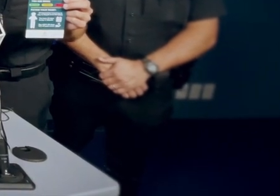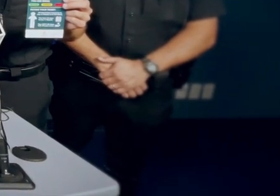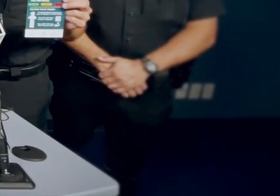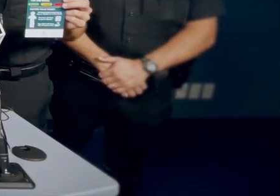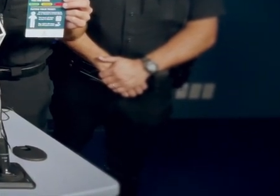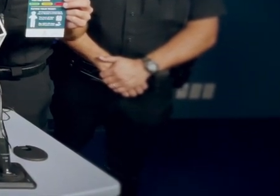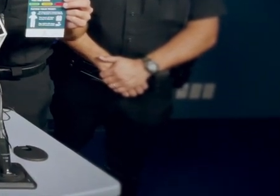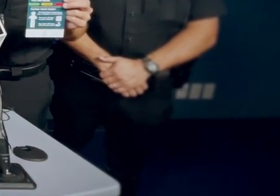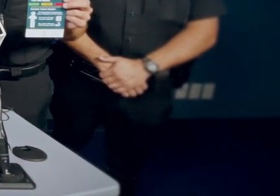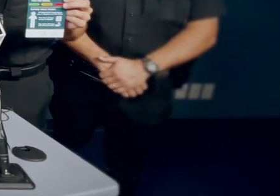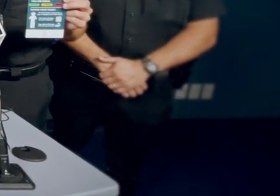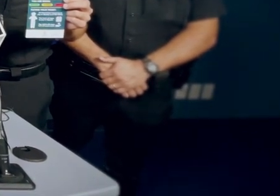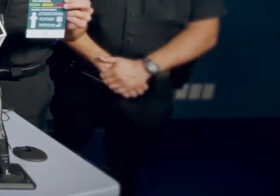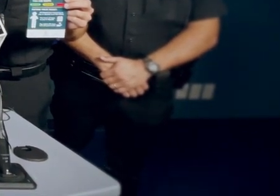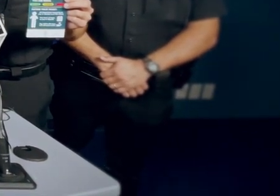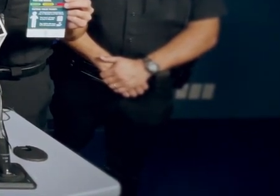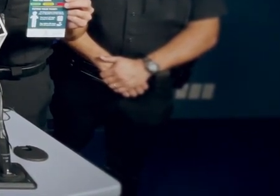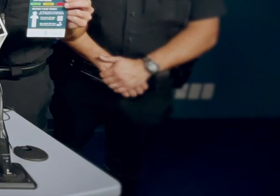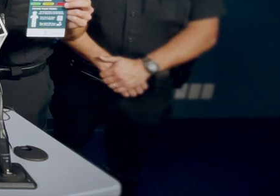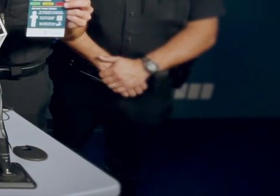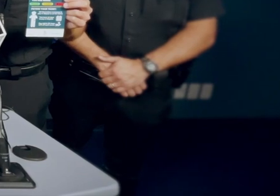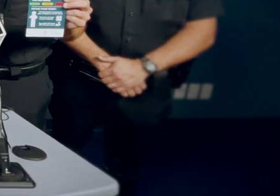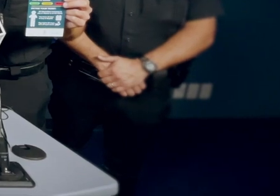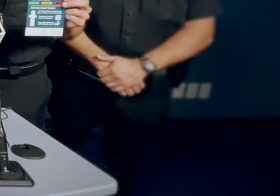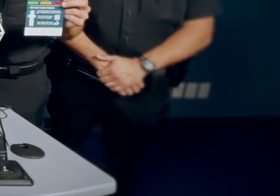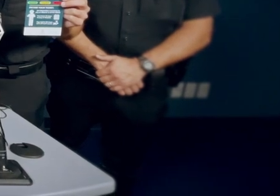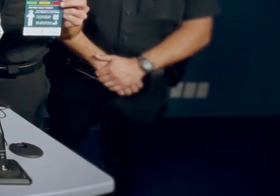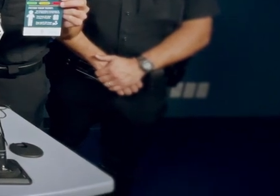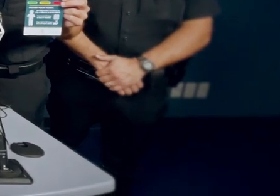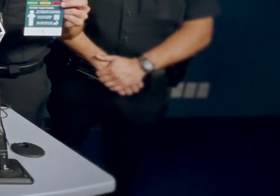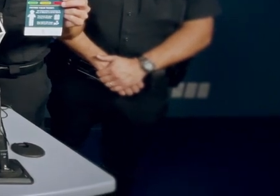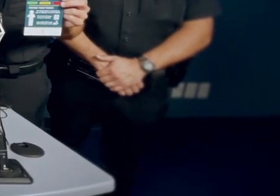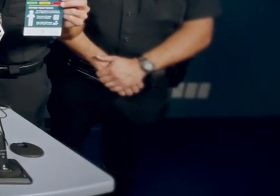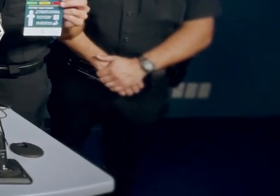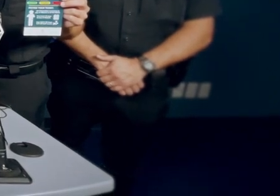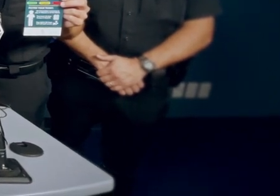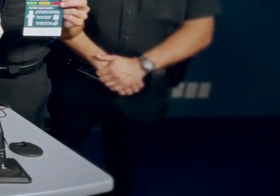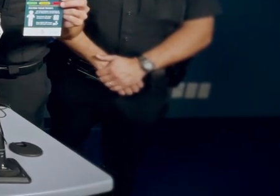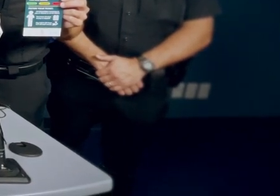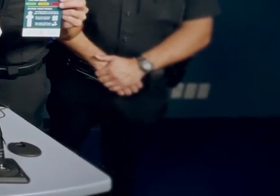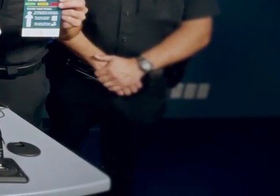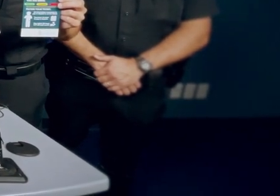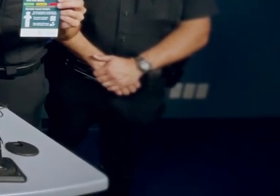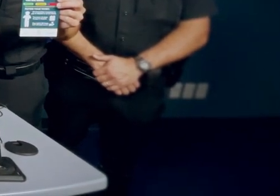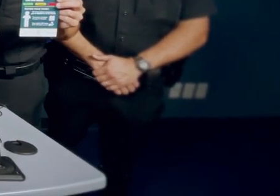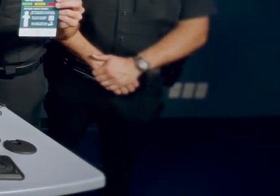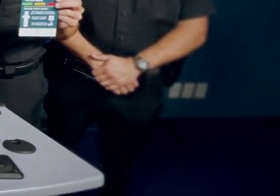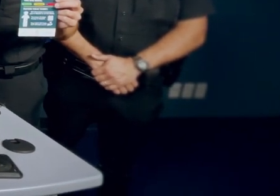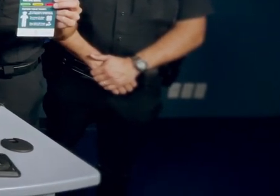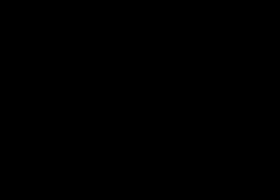Accessibility in-11-11-12 NJF NJF NJF-12 NJF-11-23 NJF NJF NJF-12 NJF NJF